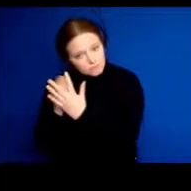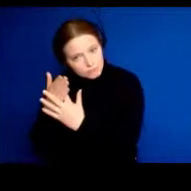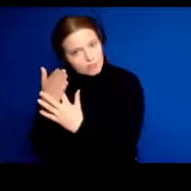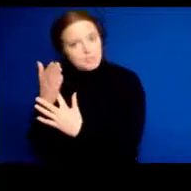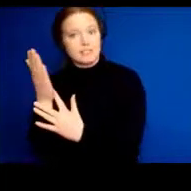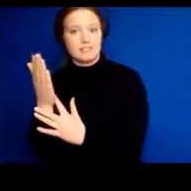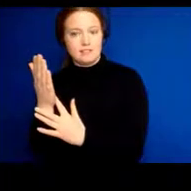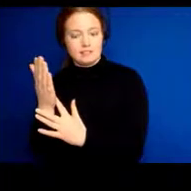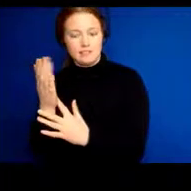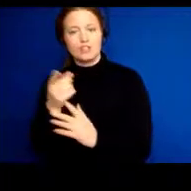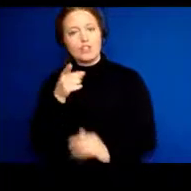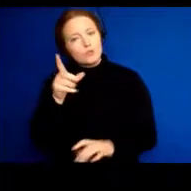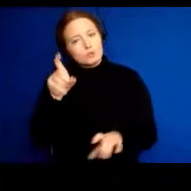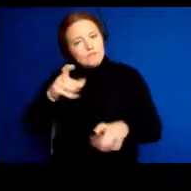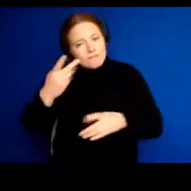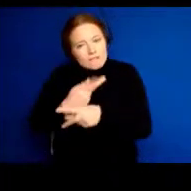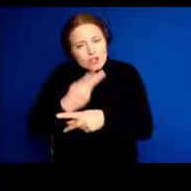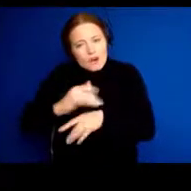Next slide.